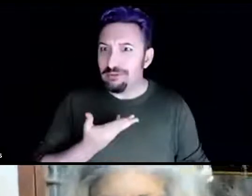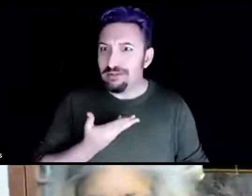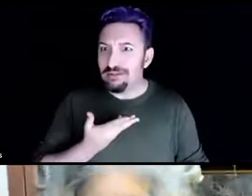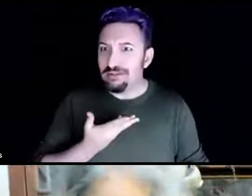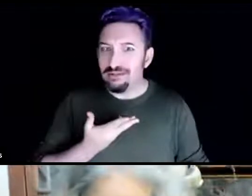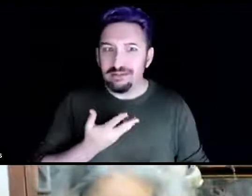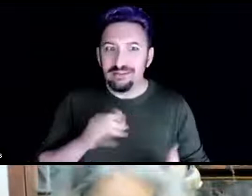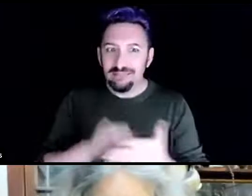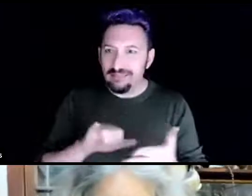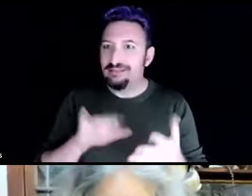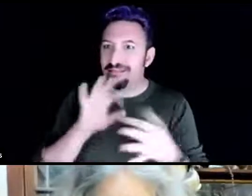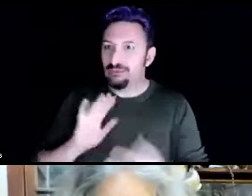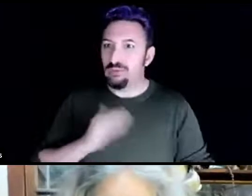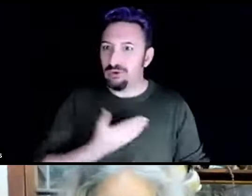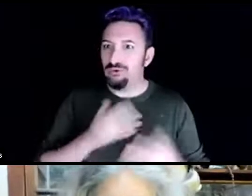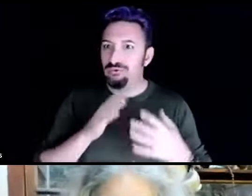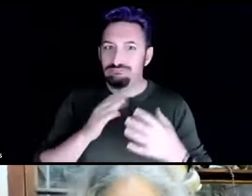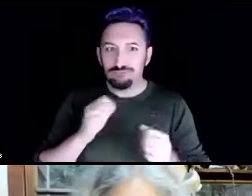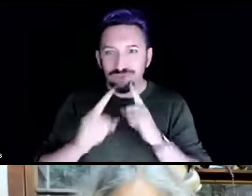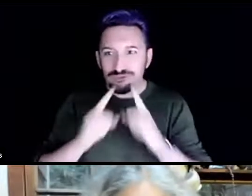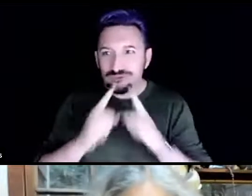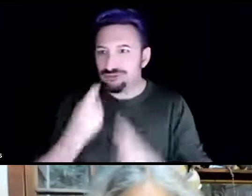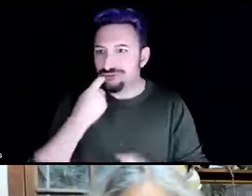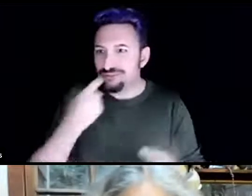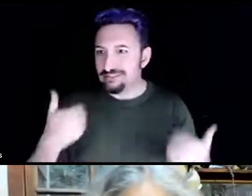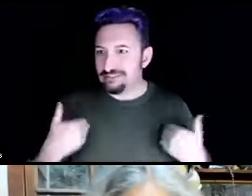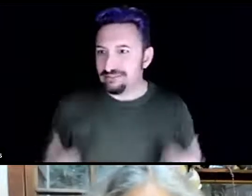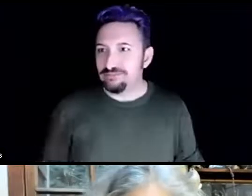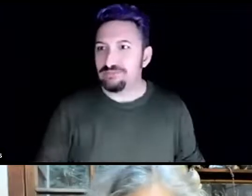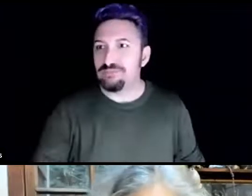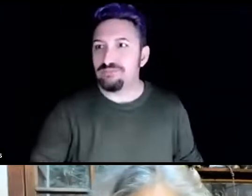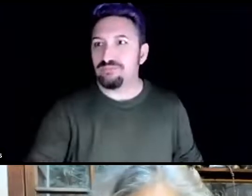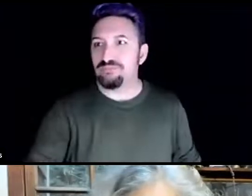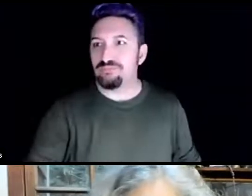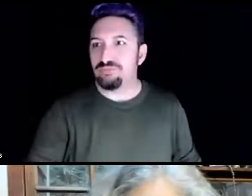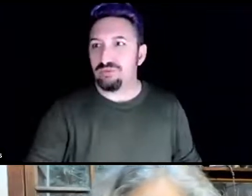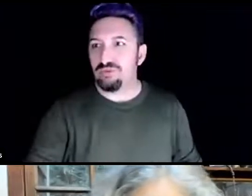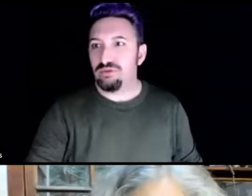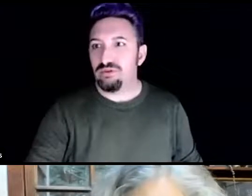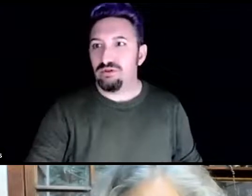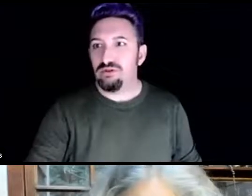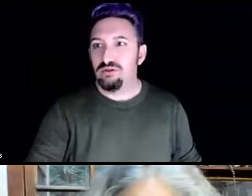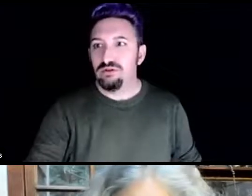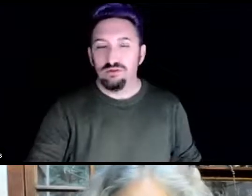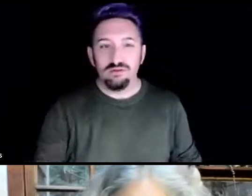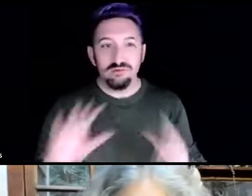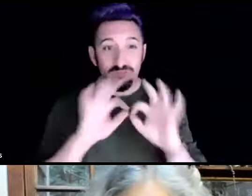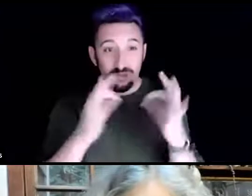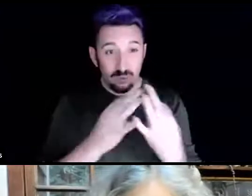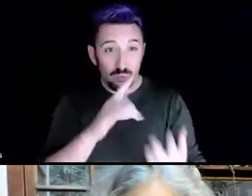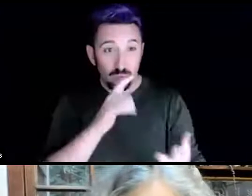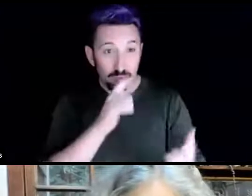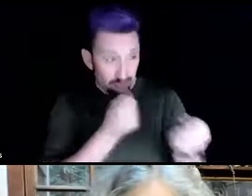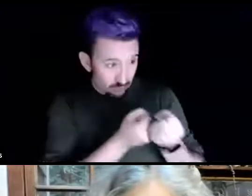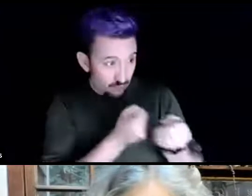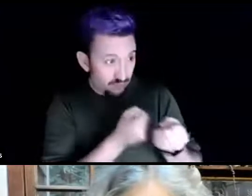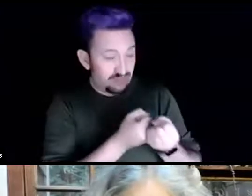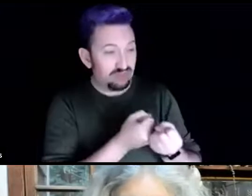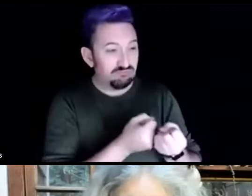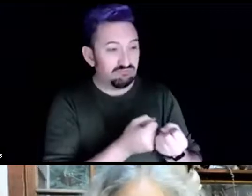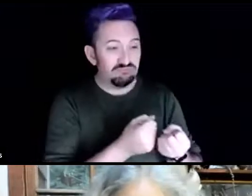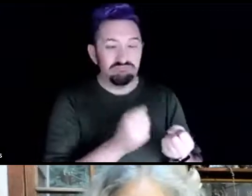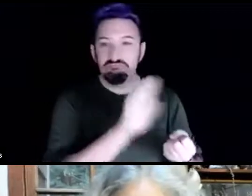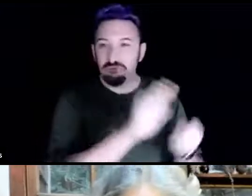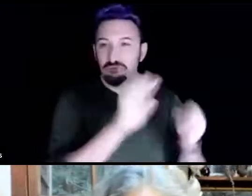Yeah. So the family I'm supporting whose house I'm in, we're from Standing Rock Nation. And the mother is